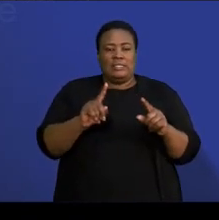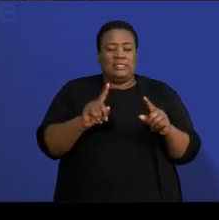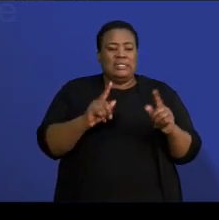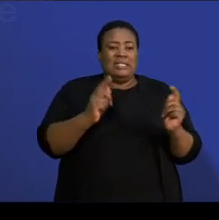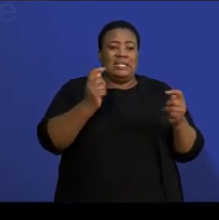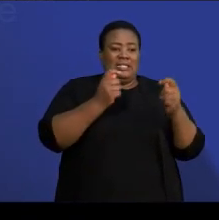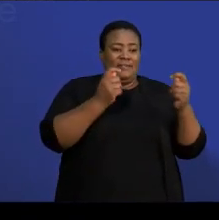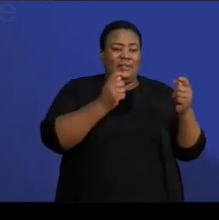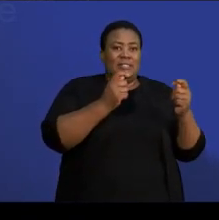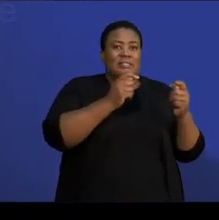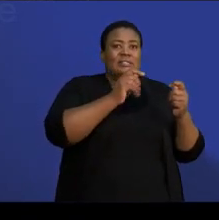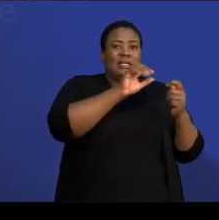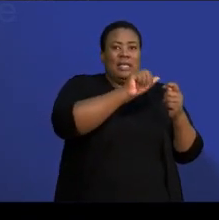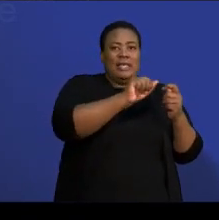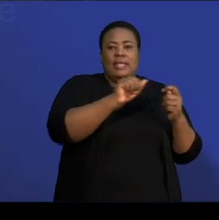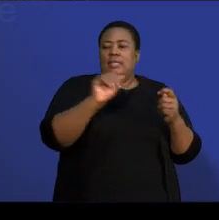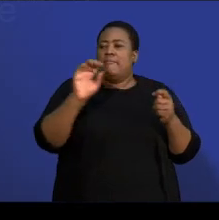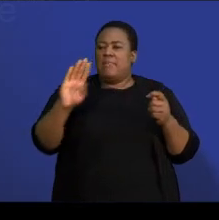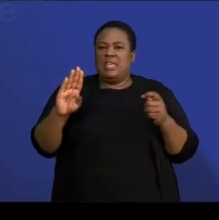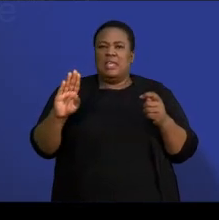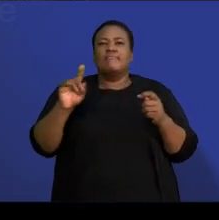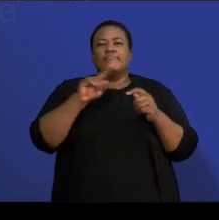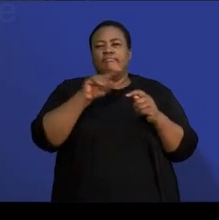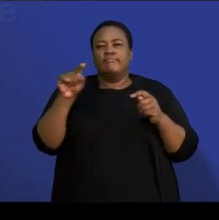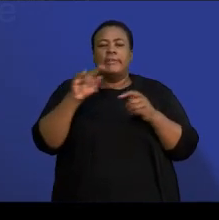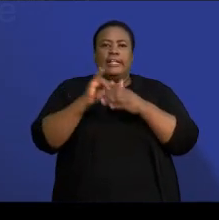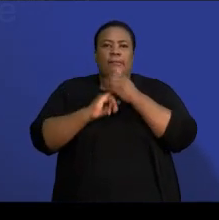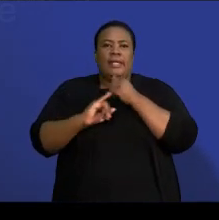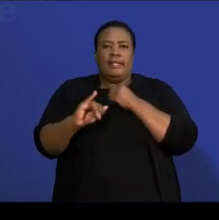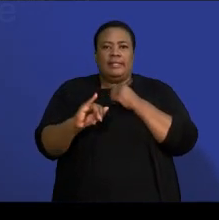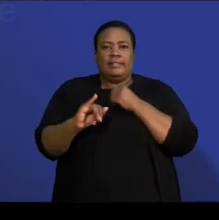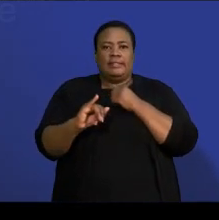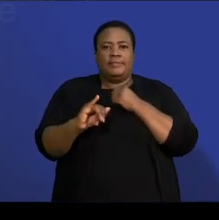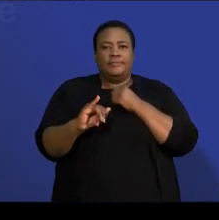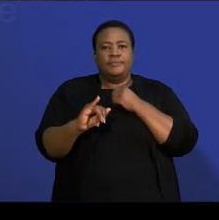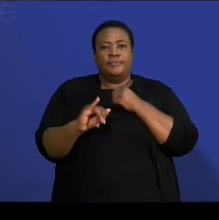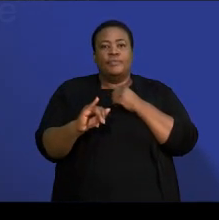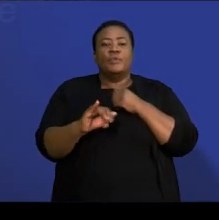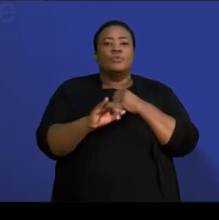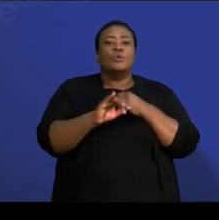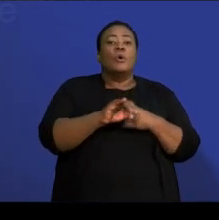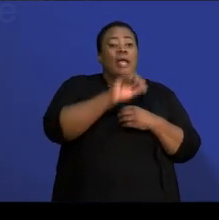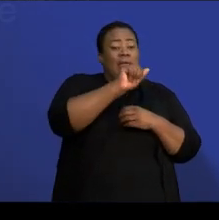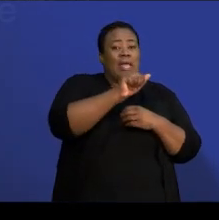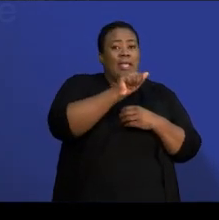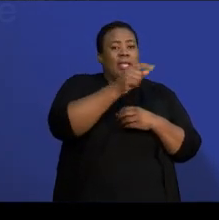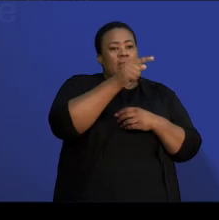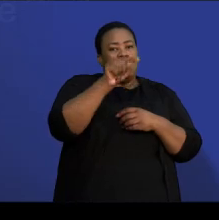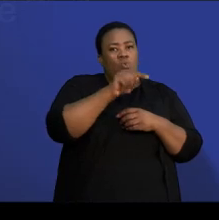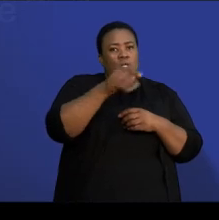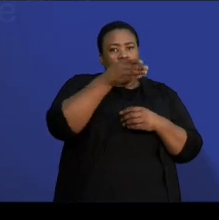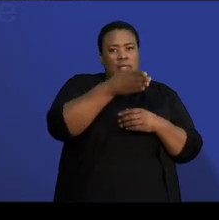independent to one another. So, probability of A is equals to that and the probability of B is equals to that.